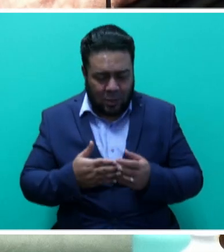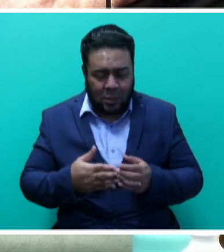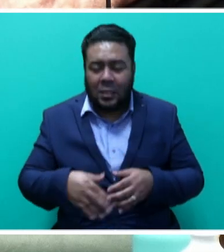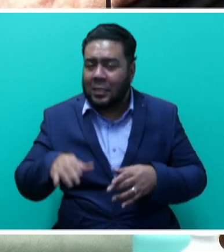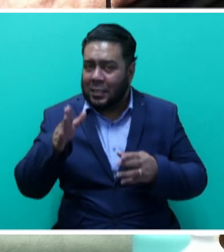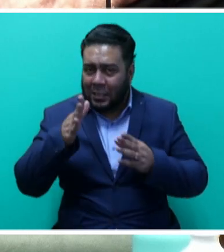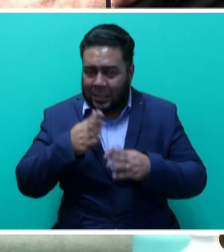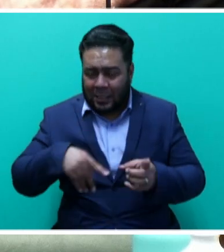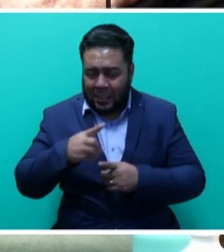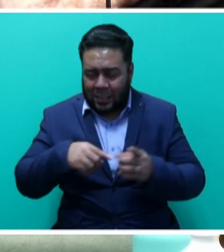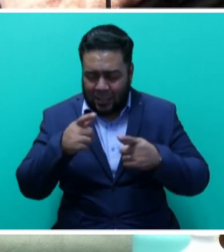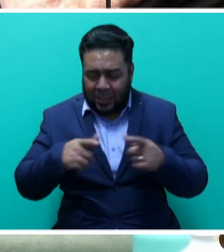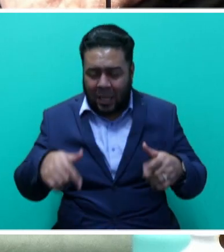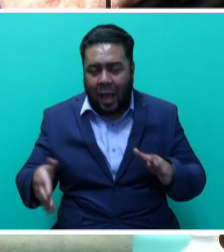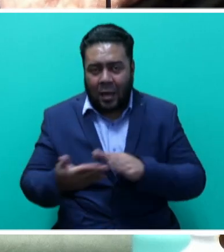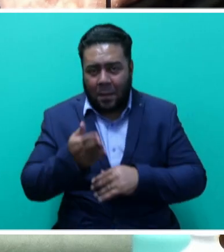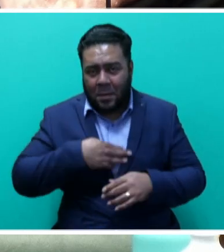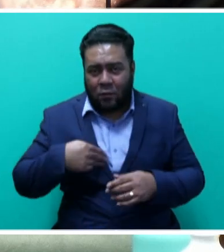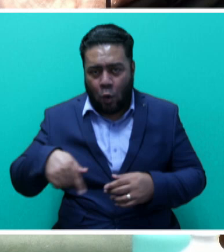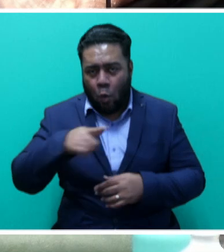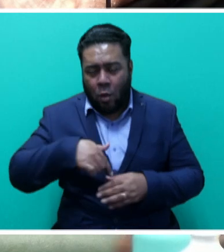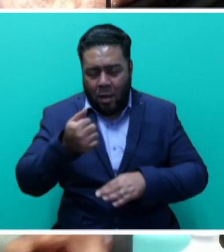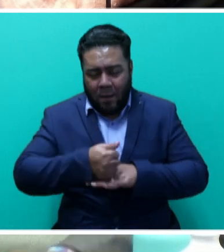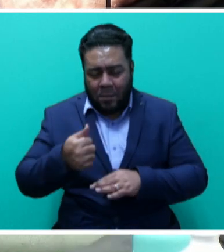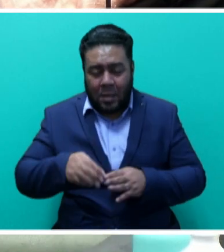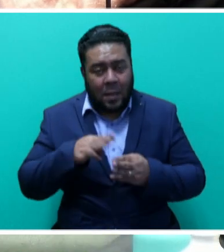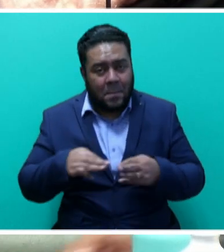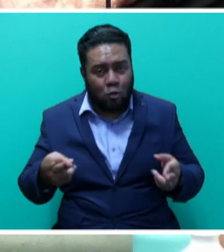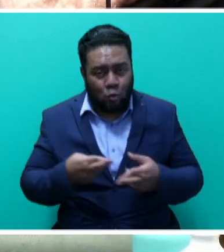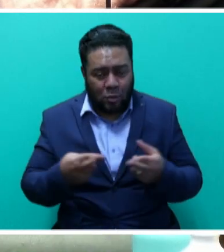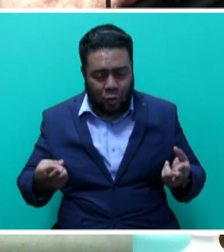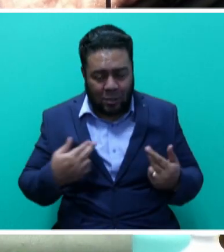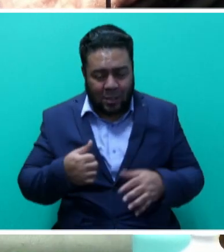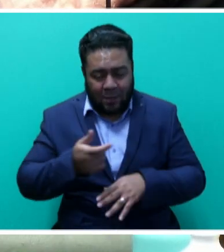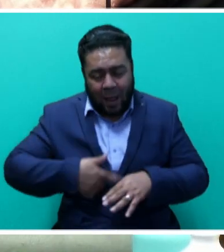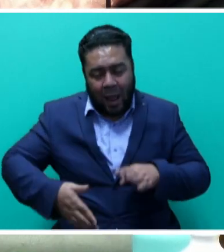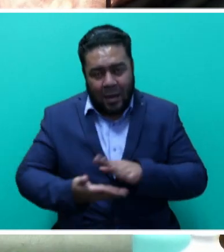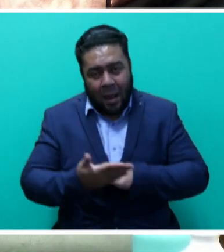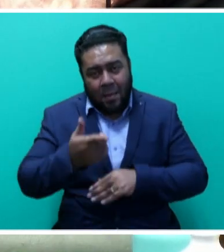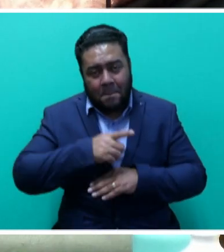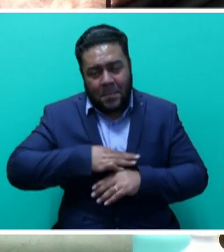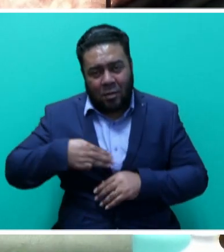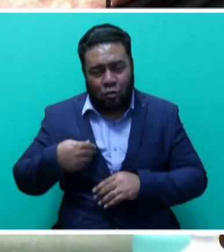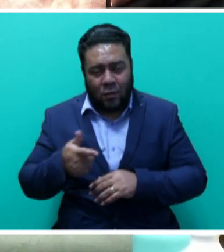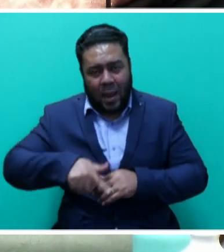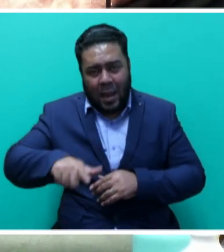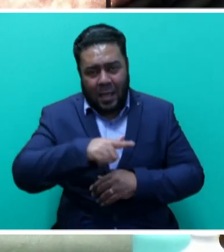council under the Ministry of Local Government. And the Mineral Resources Division under the Ministry of Lands and Mineral Resources.